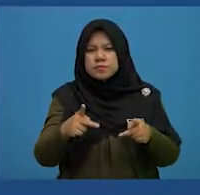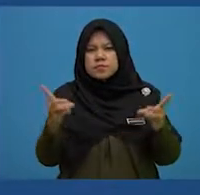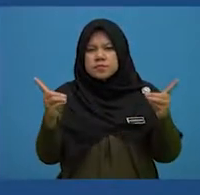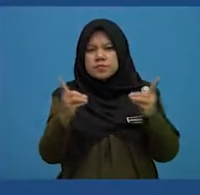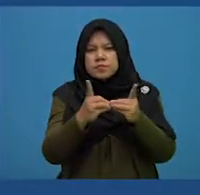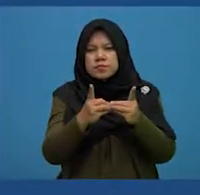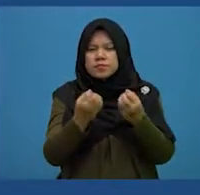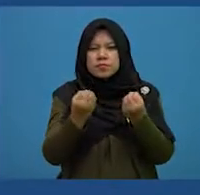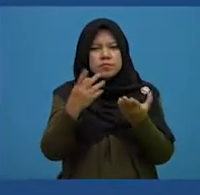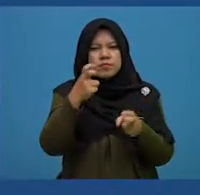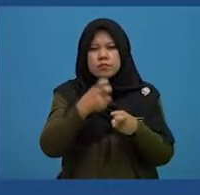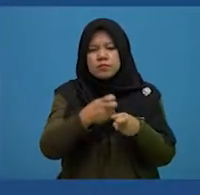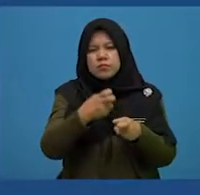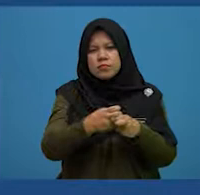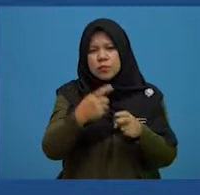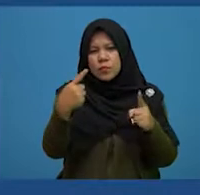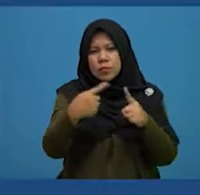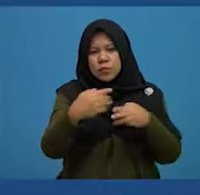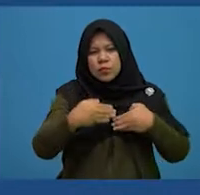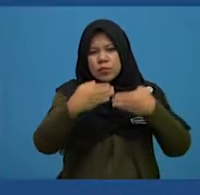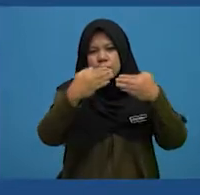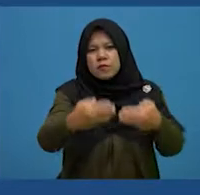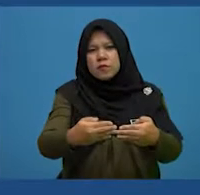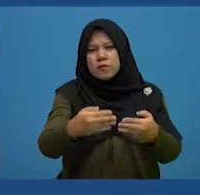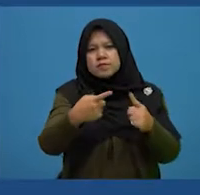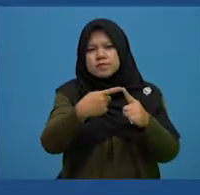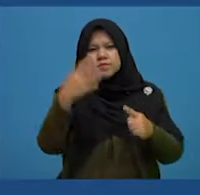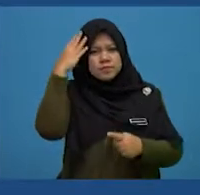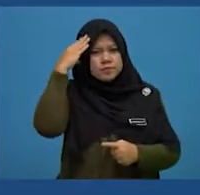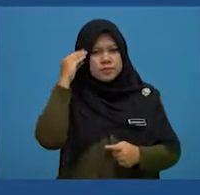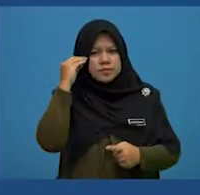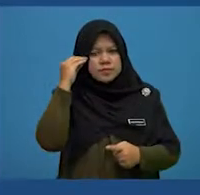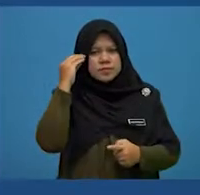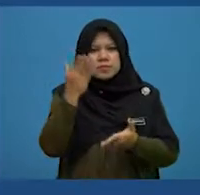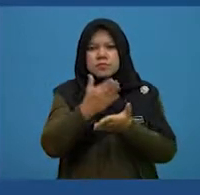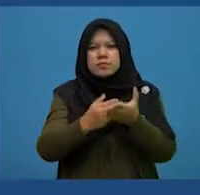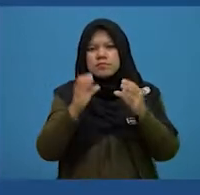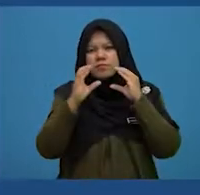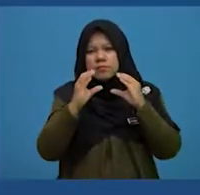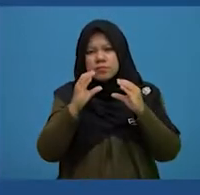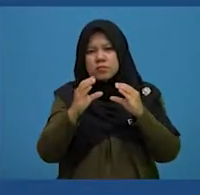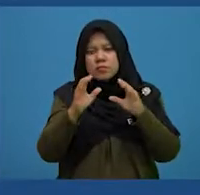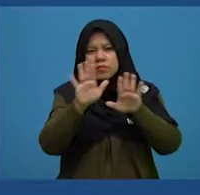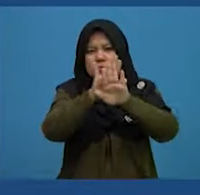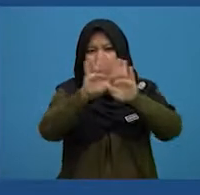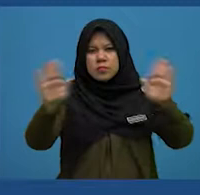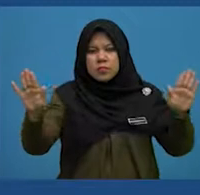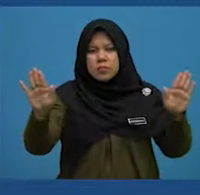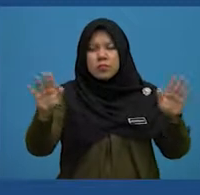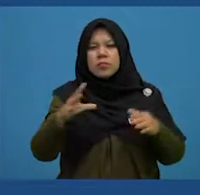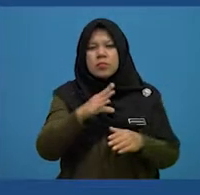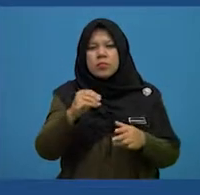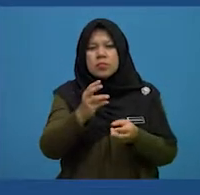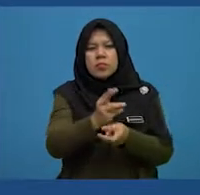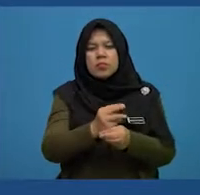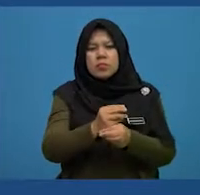people found it more difficult to move on from experience. Some say they put up